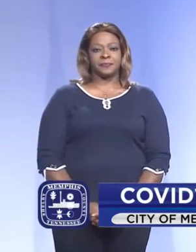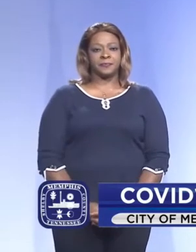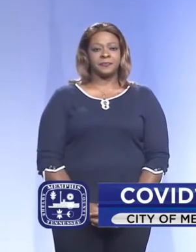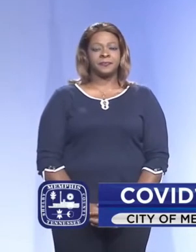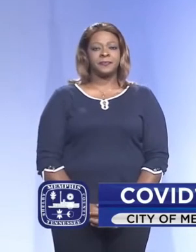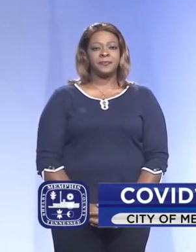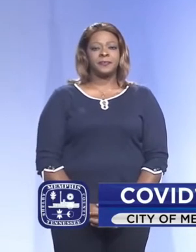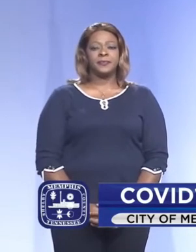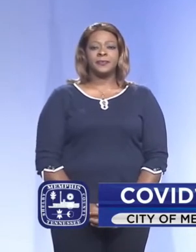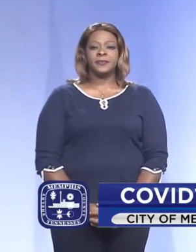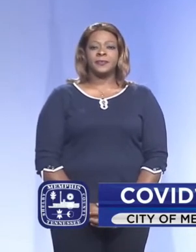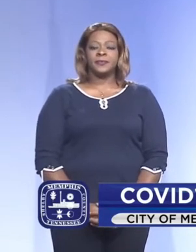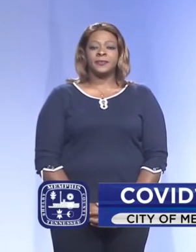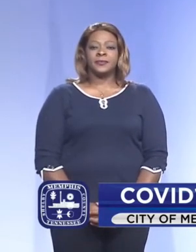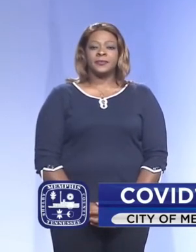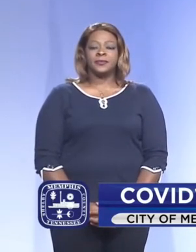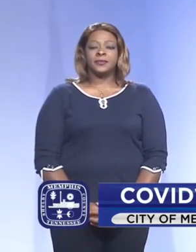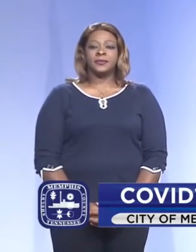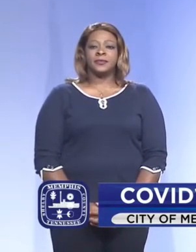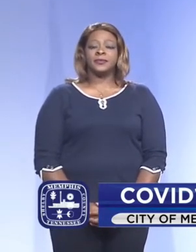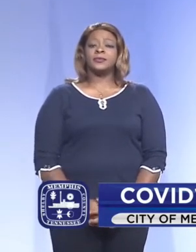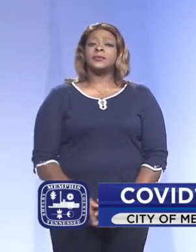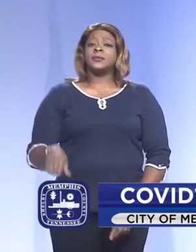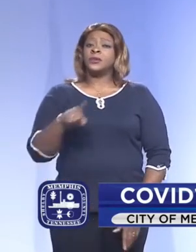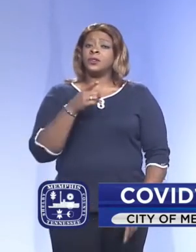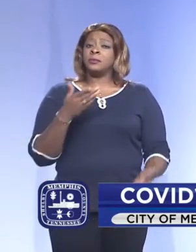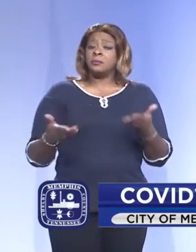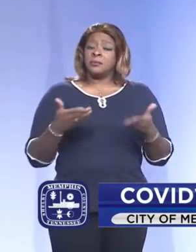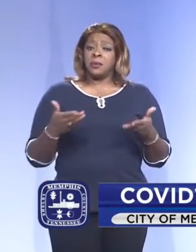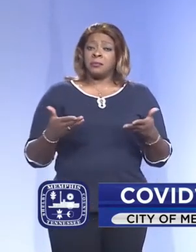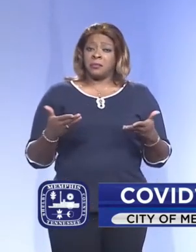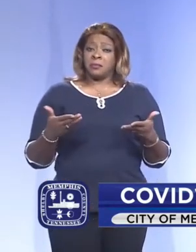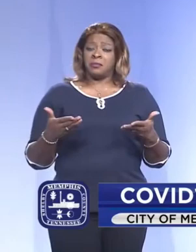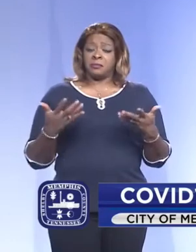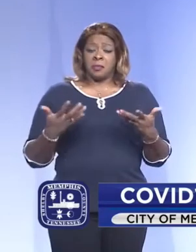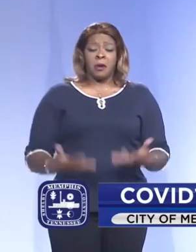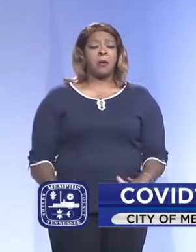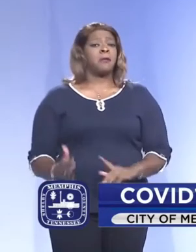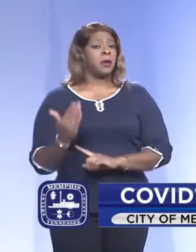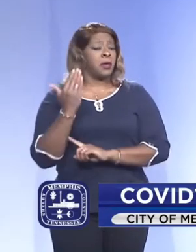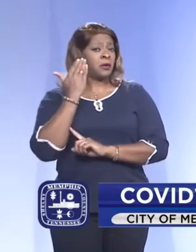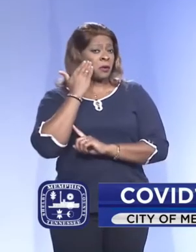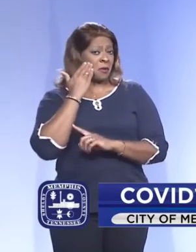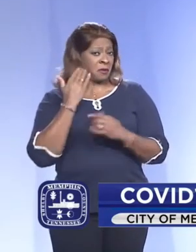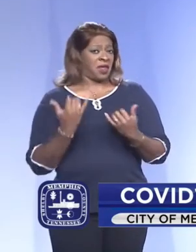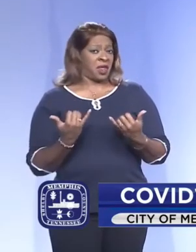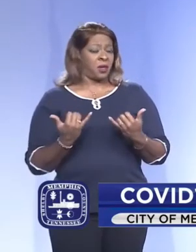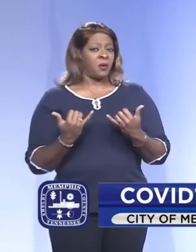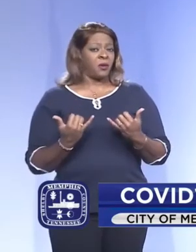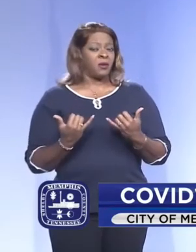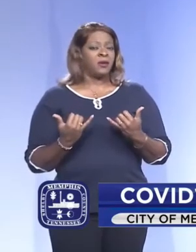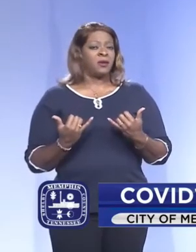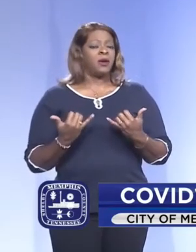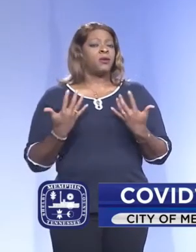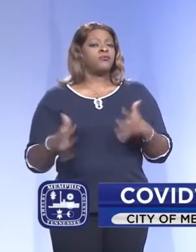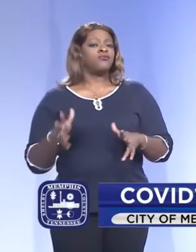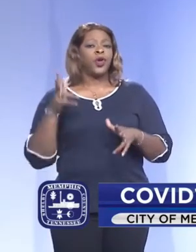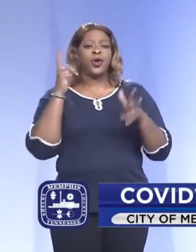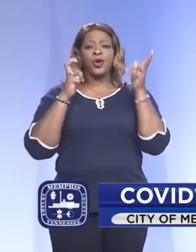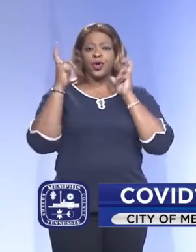As you may also well know, have heard,